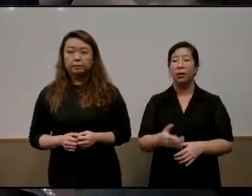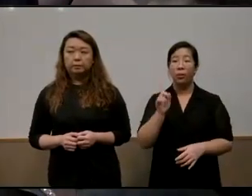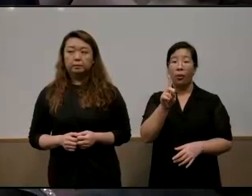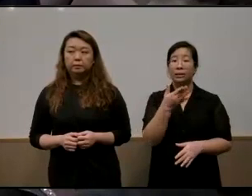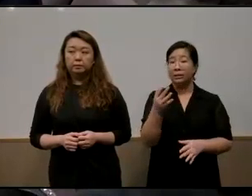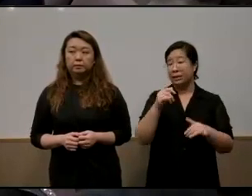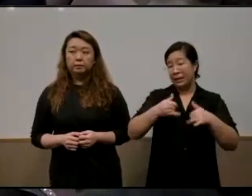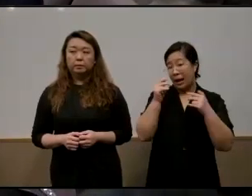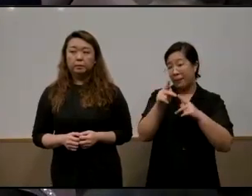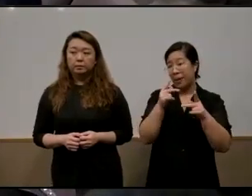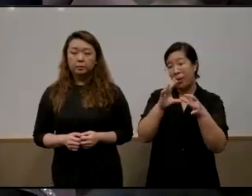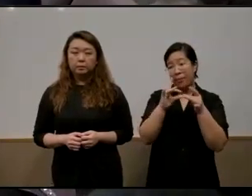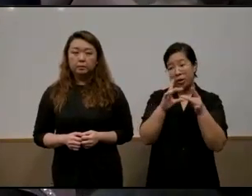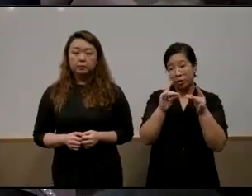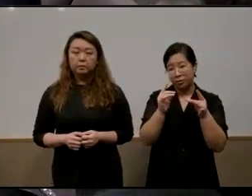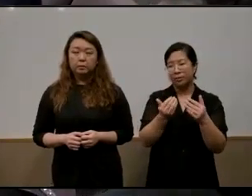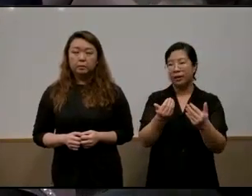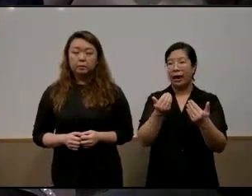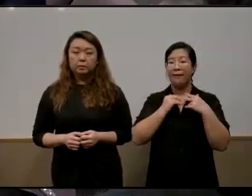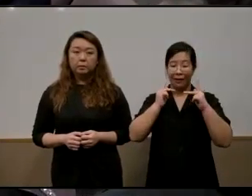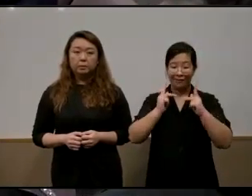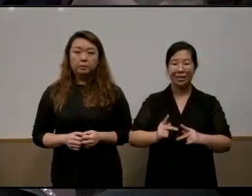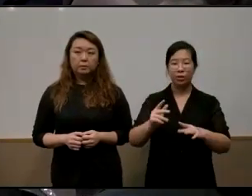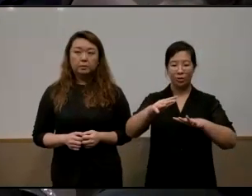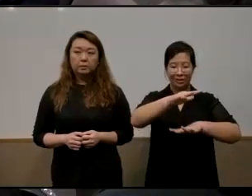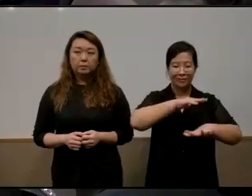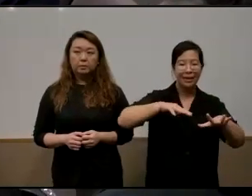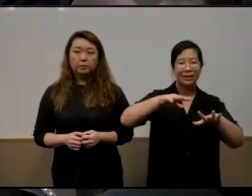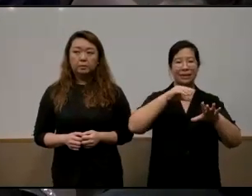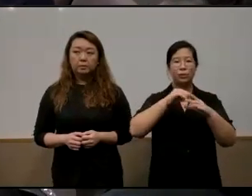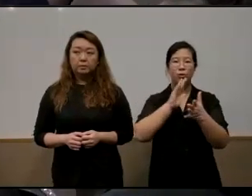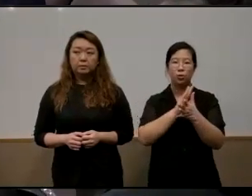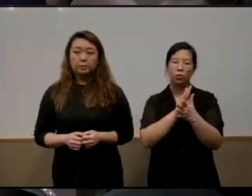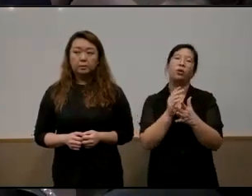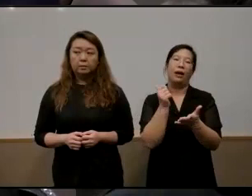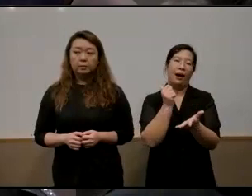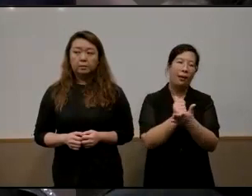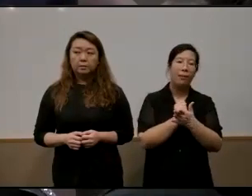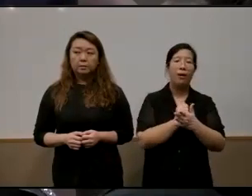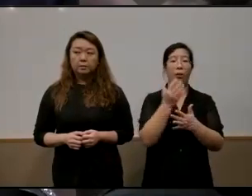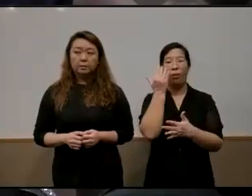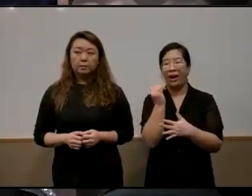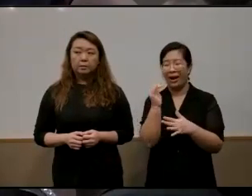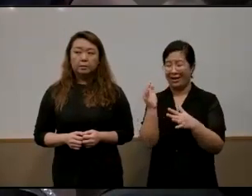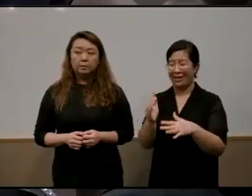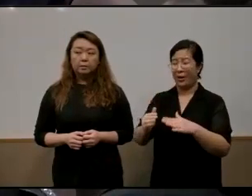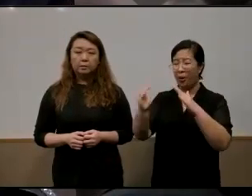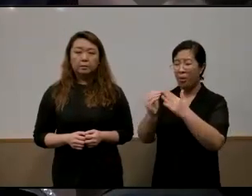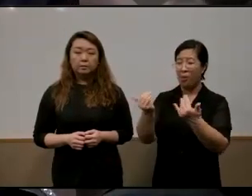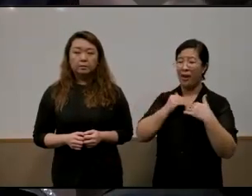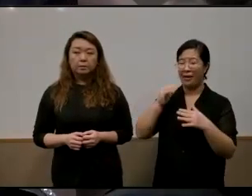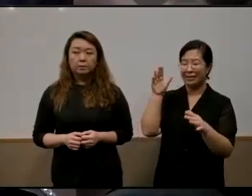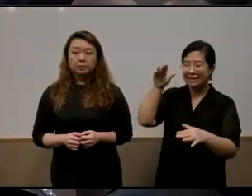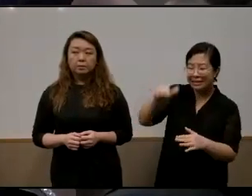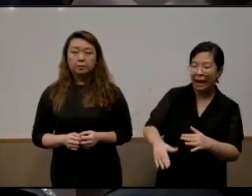thing that young people did mention was that having physical space in schools was helpful so they found it impossible to concentrate without their little siblings running around but